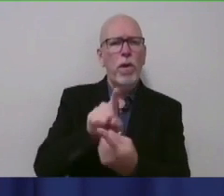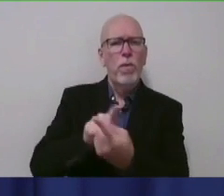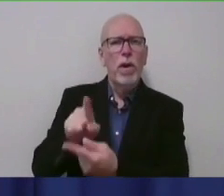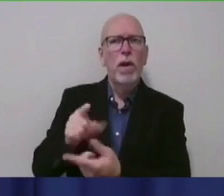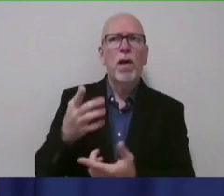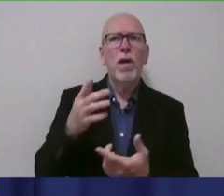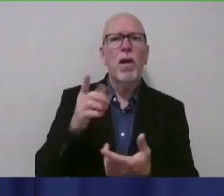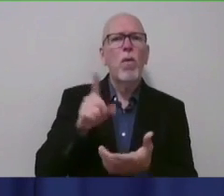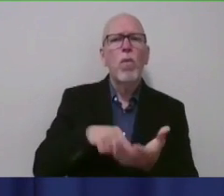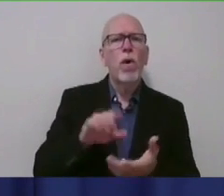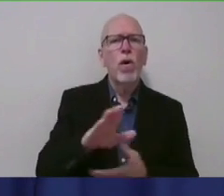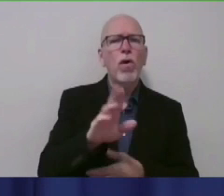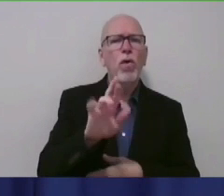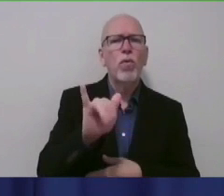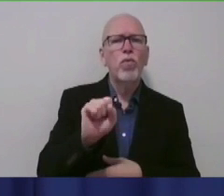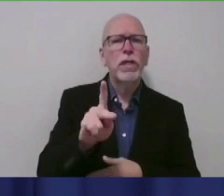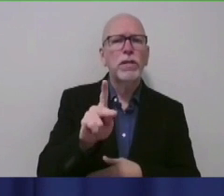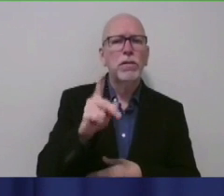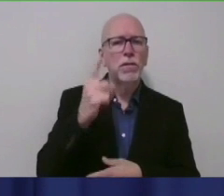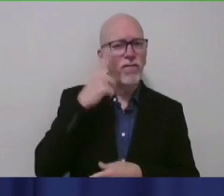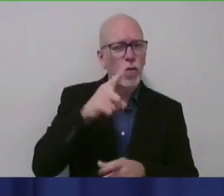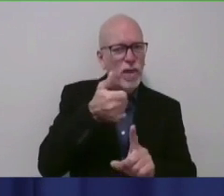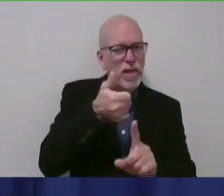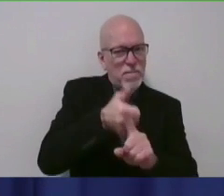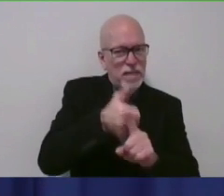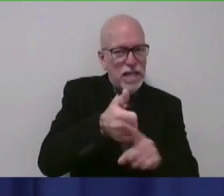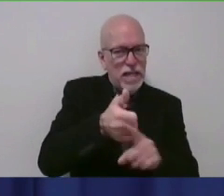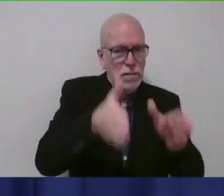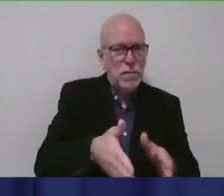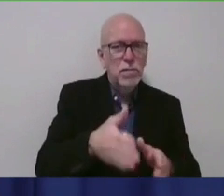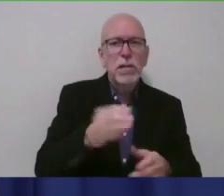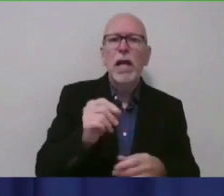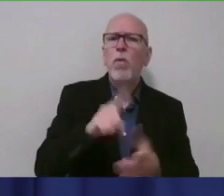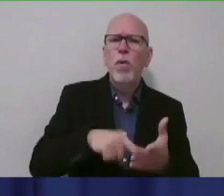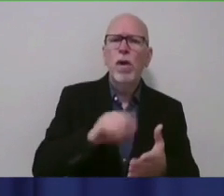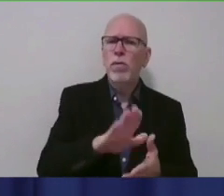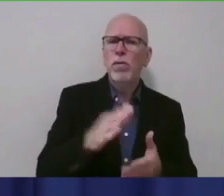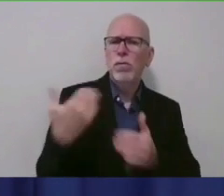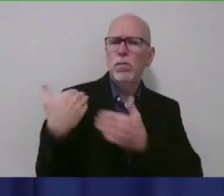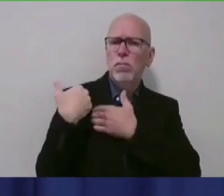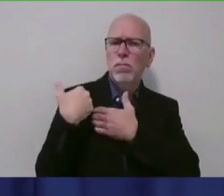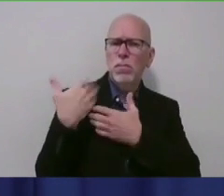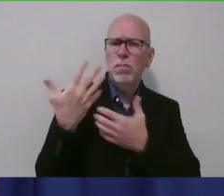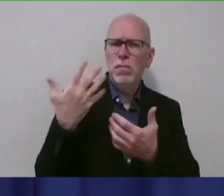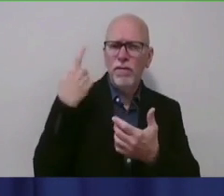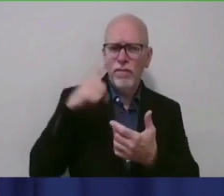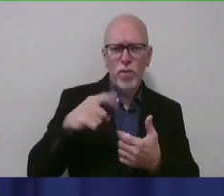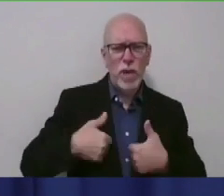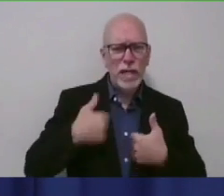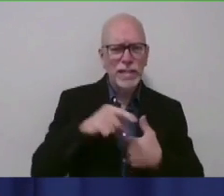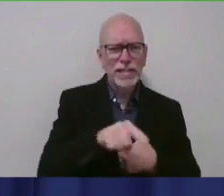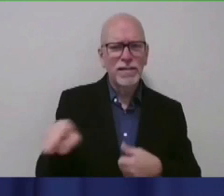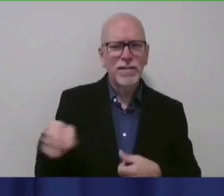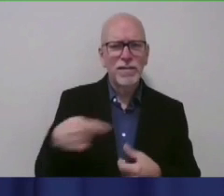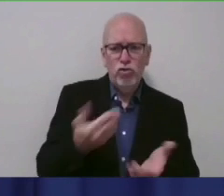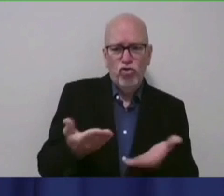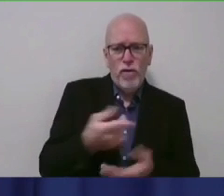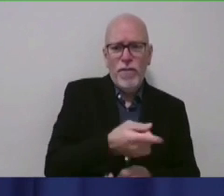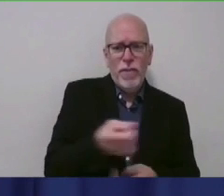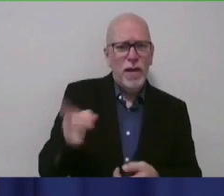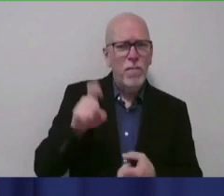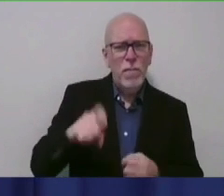risk factors individually, and really what is their obligation to the residents that they serve every day to help protect them.